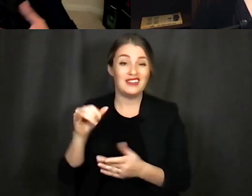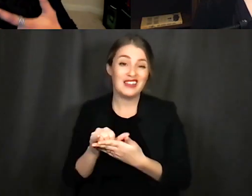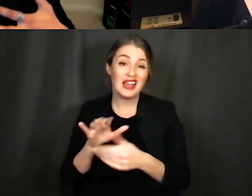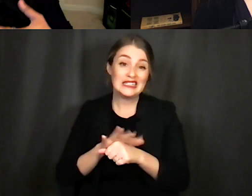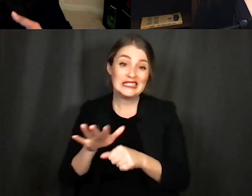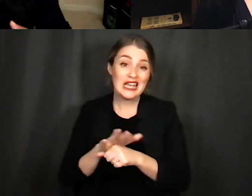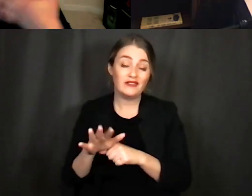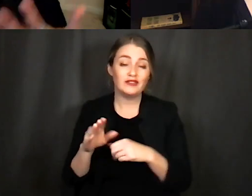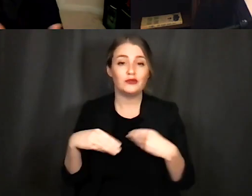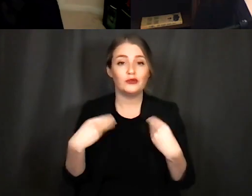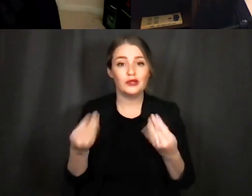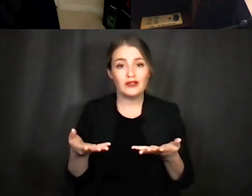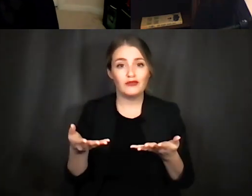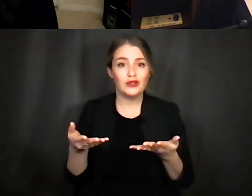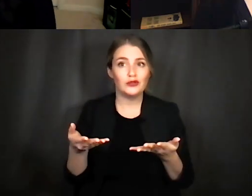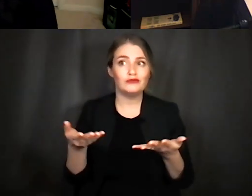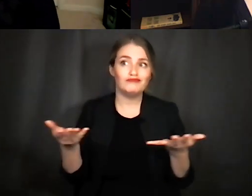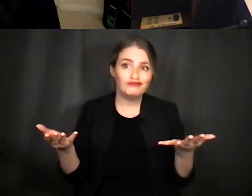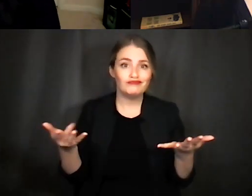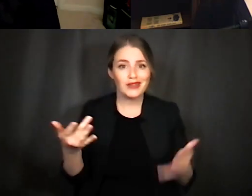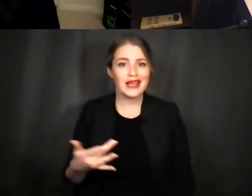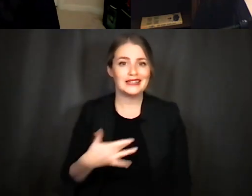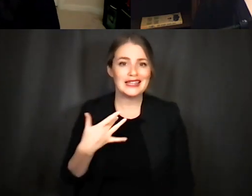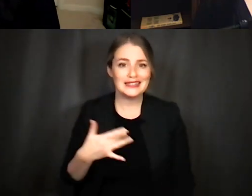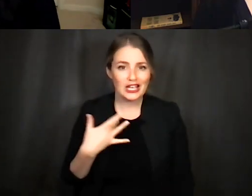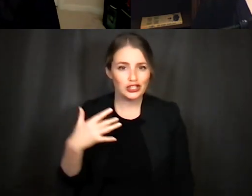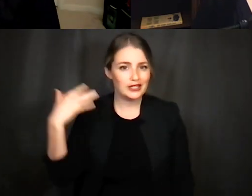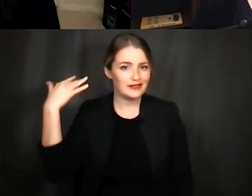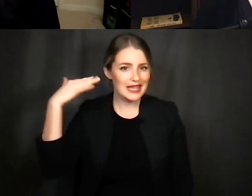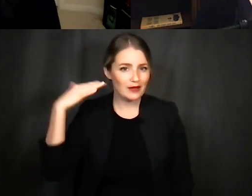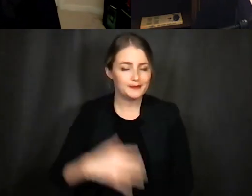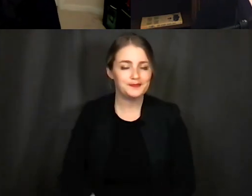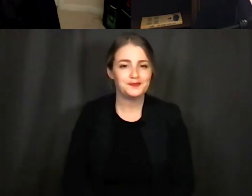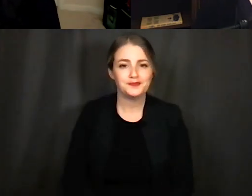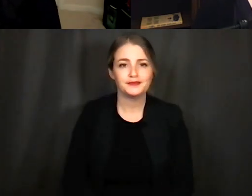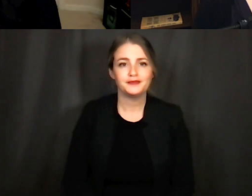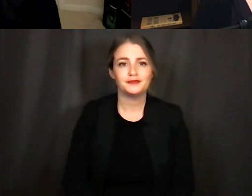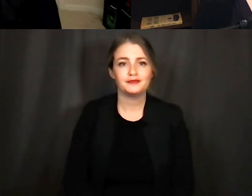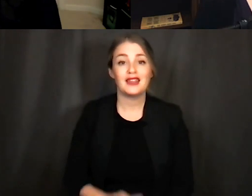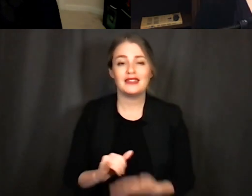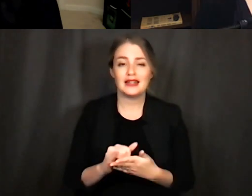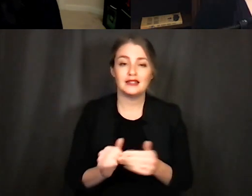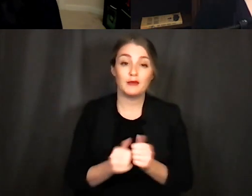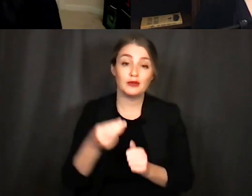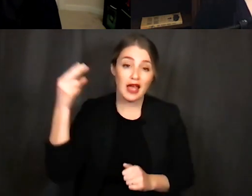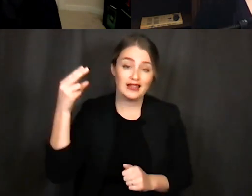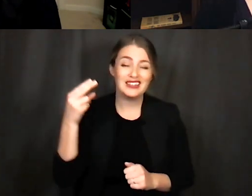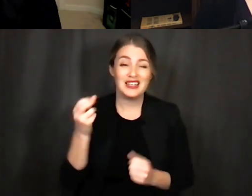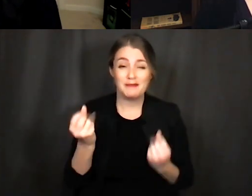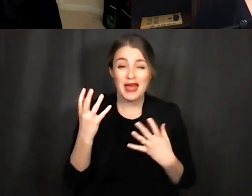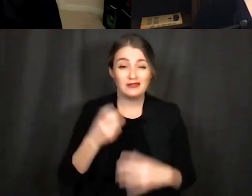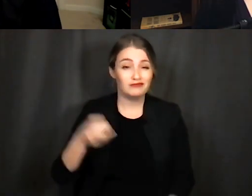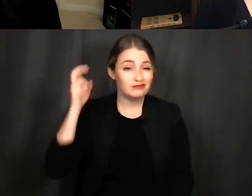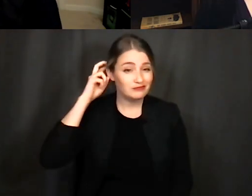give you a sensation of sound and that's in the in the highest case there are many cochlear implant